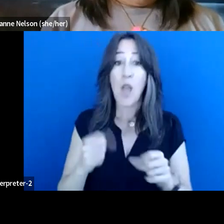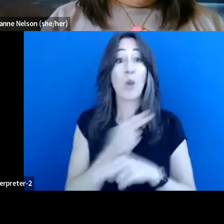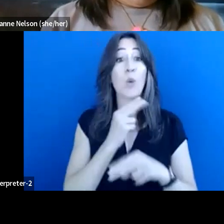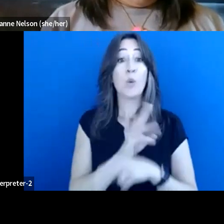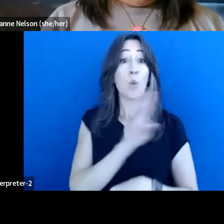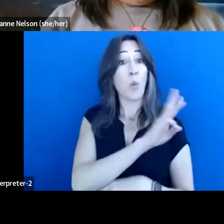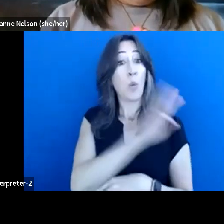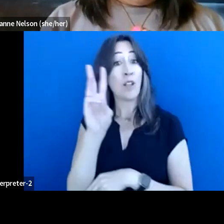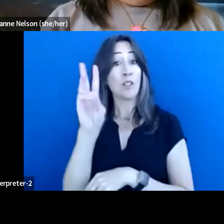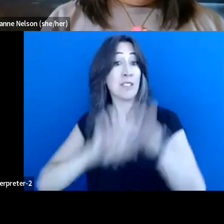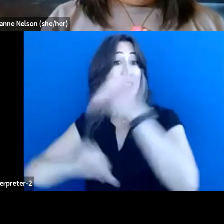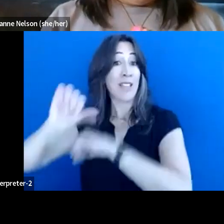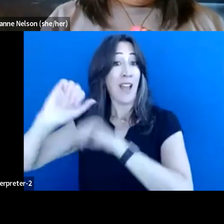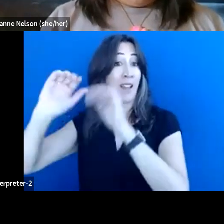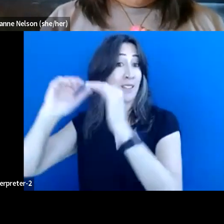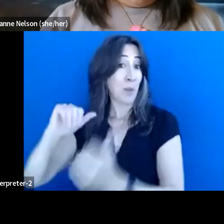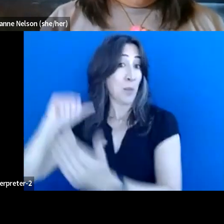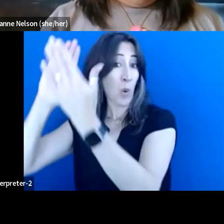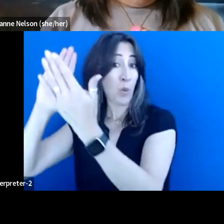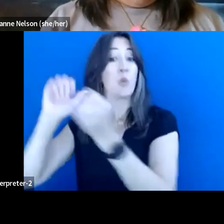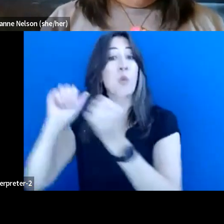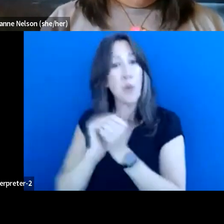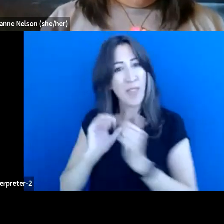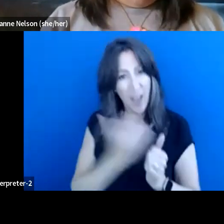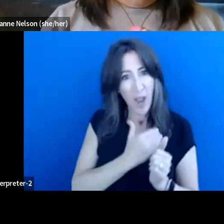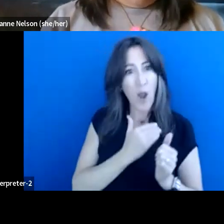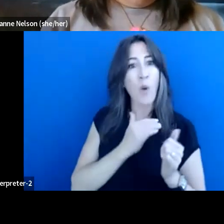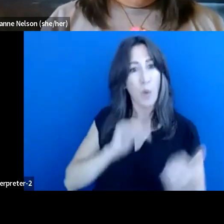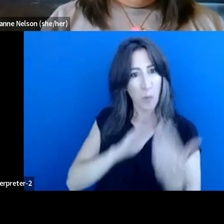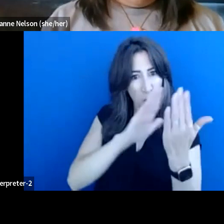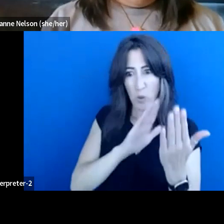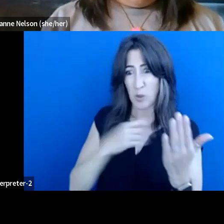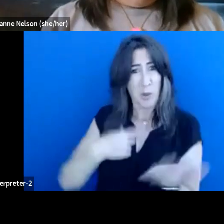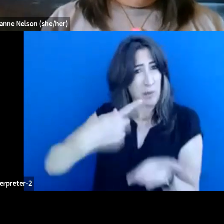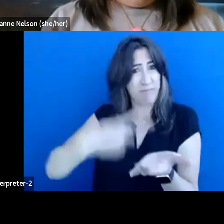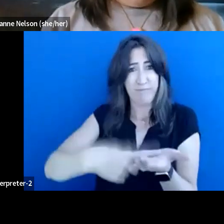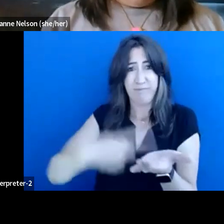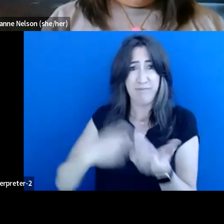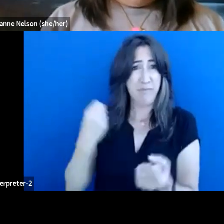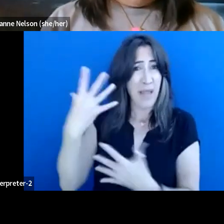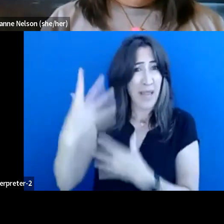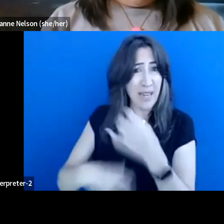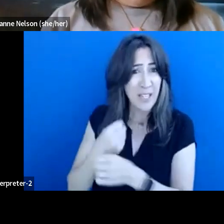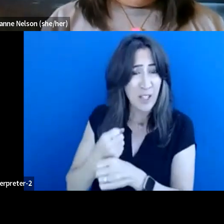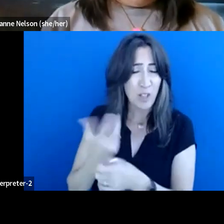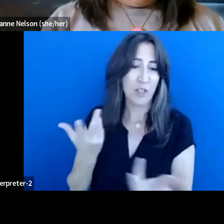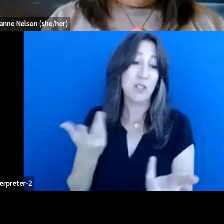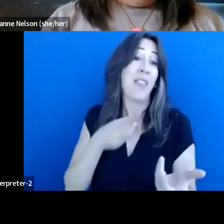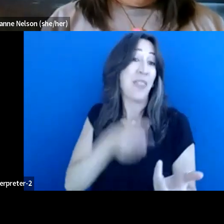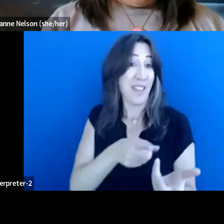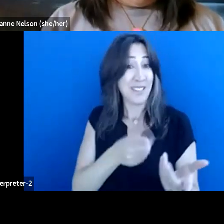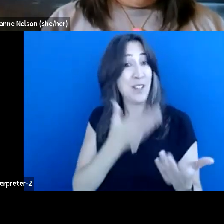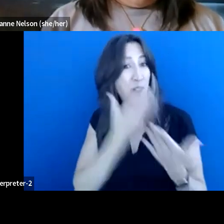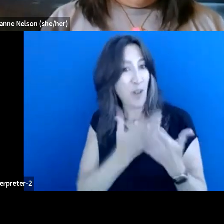level that First Nations have been talking about for a long time. And this is a really nice segue over to Joanne, because,